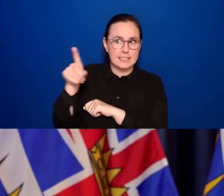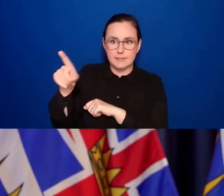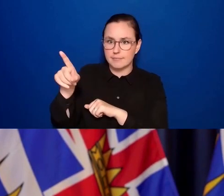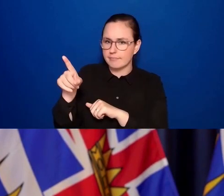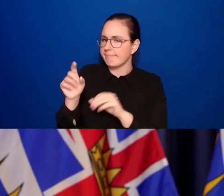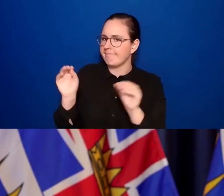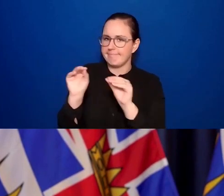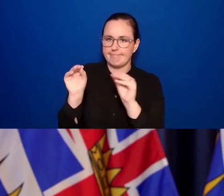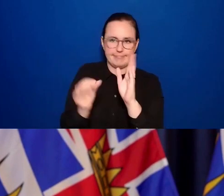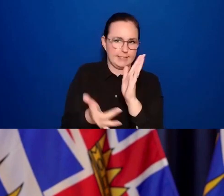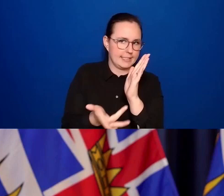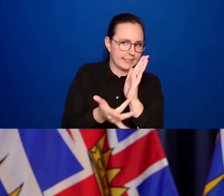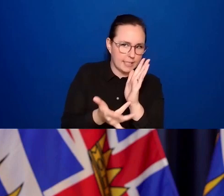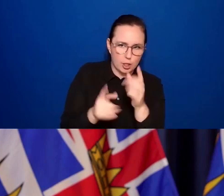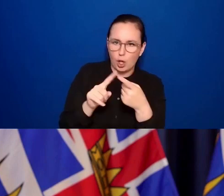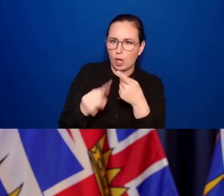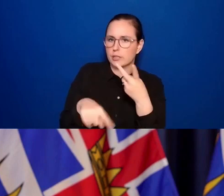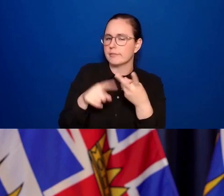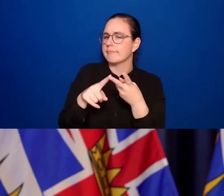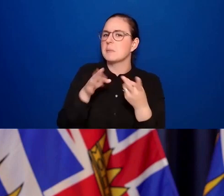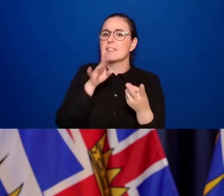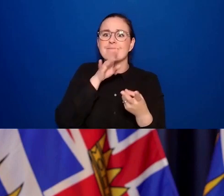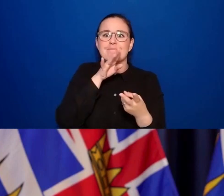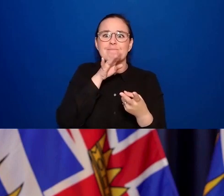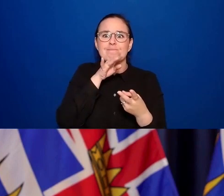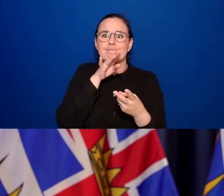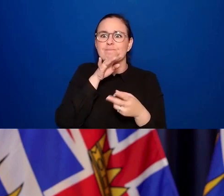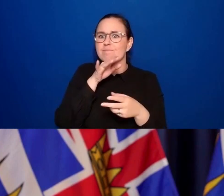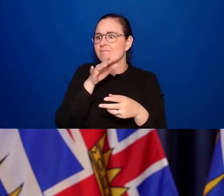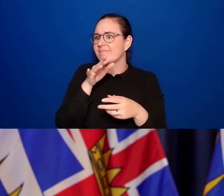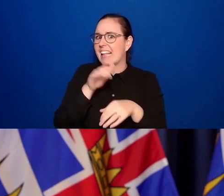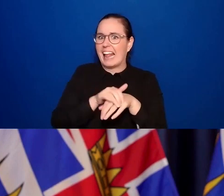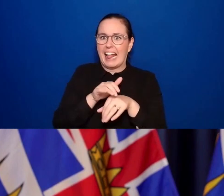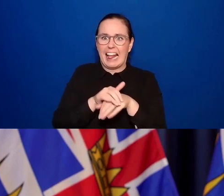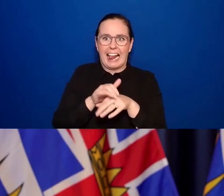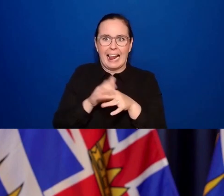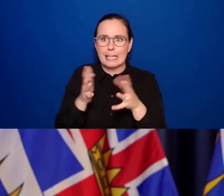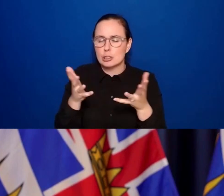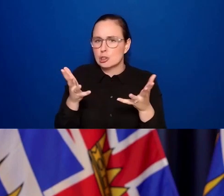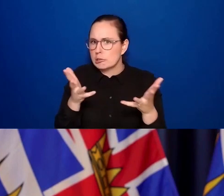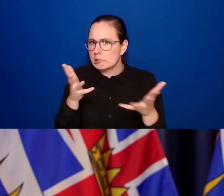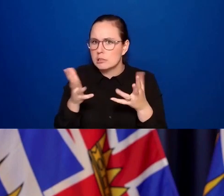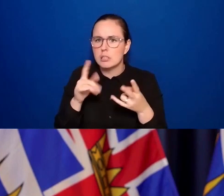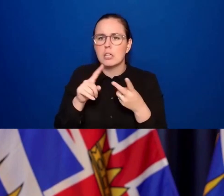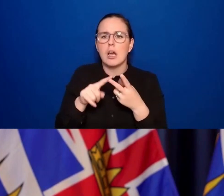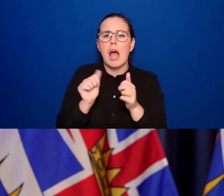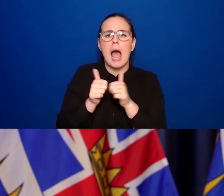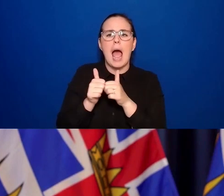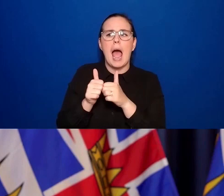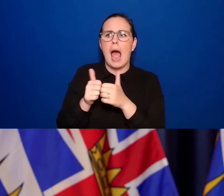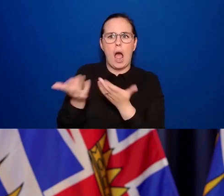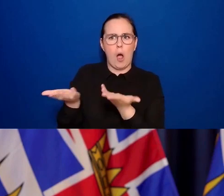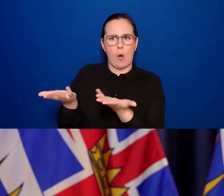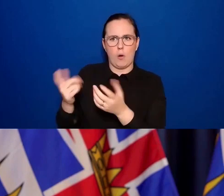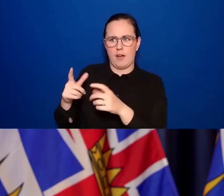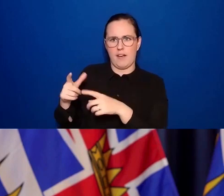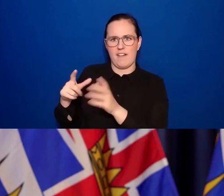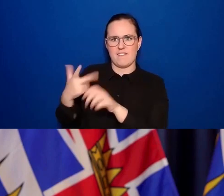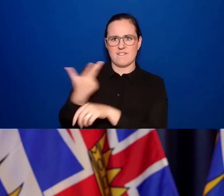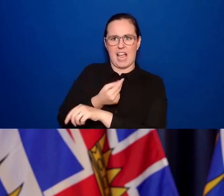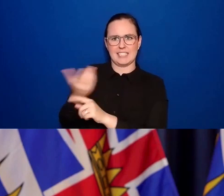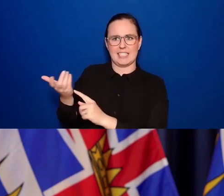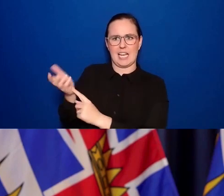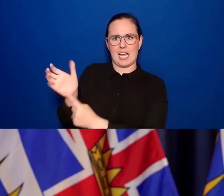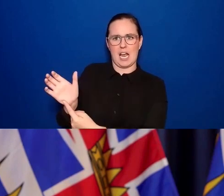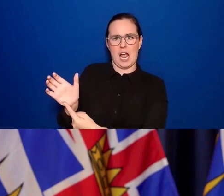speak English as a first language, what is the most easily accessible way for them to get their vaccine card? And could we please get an answer in